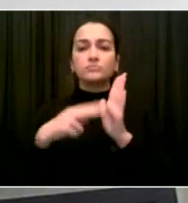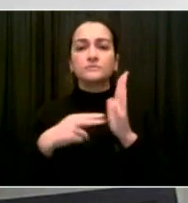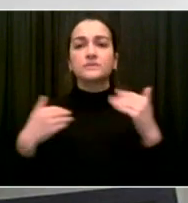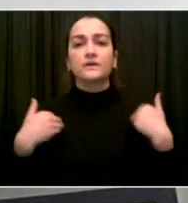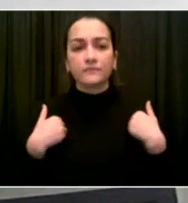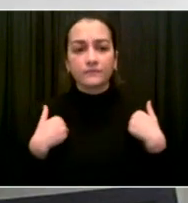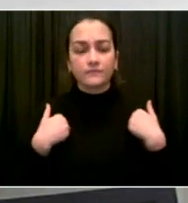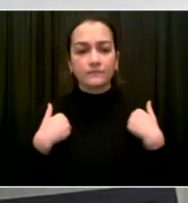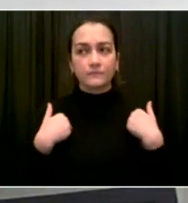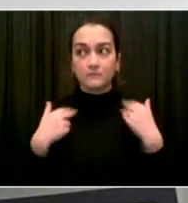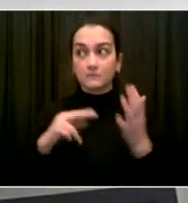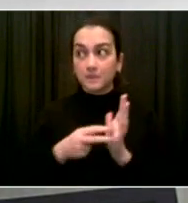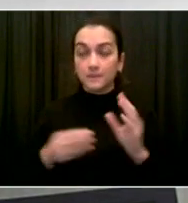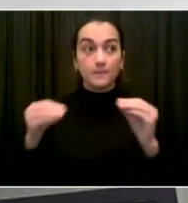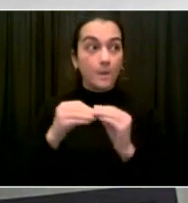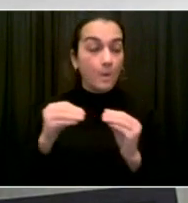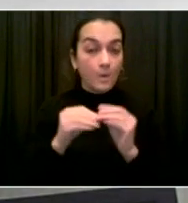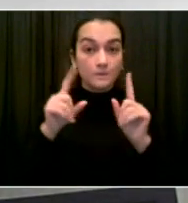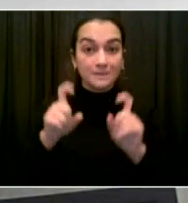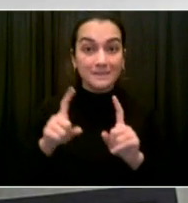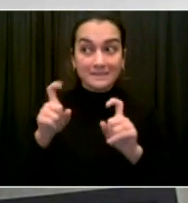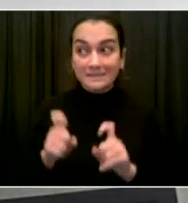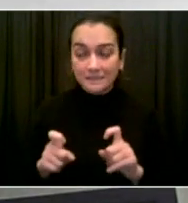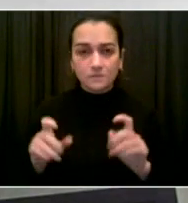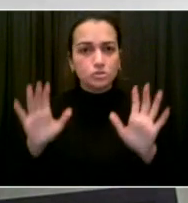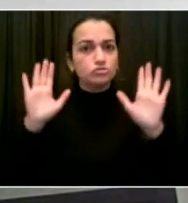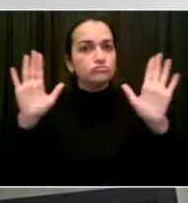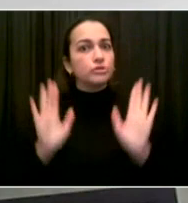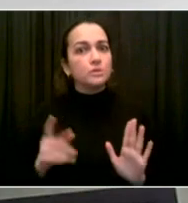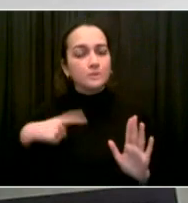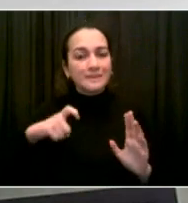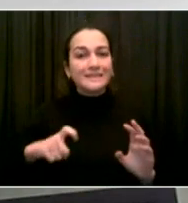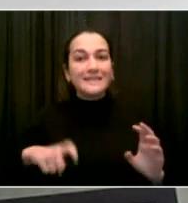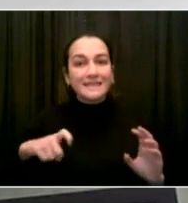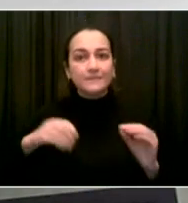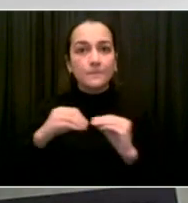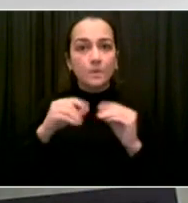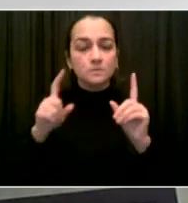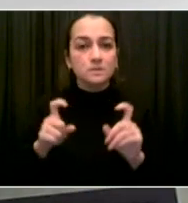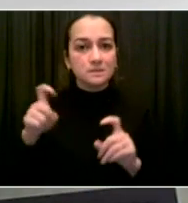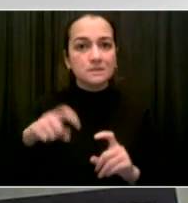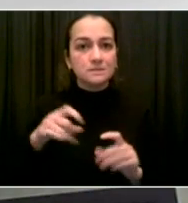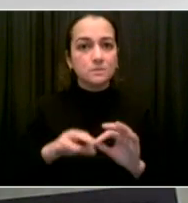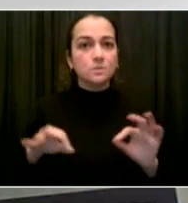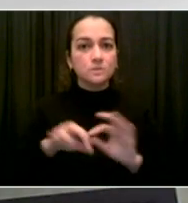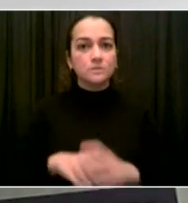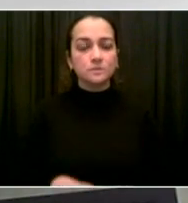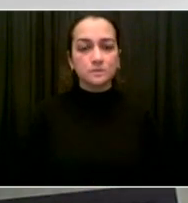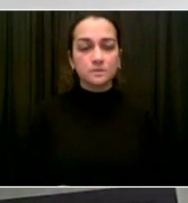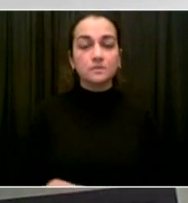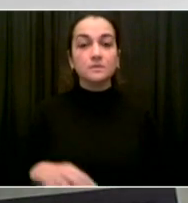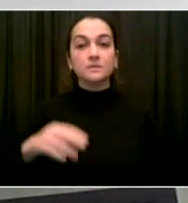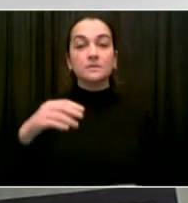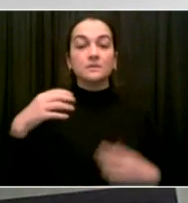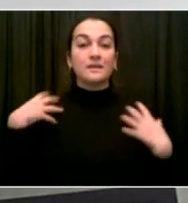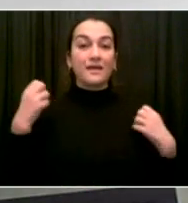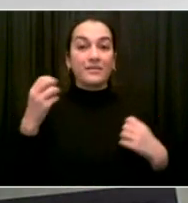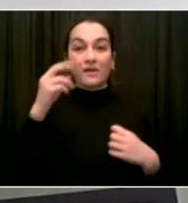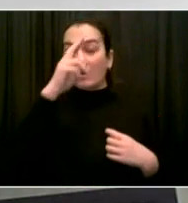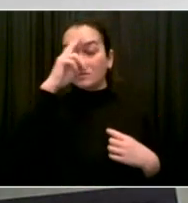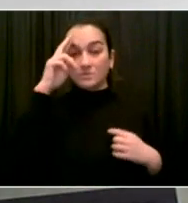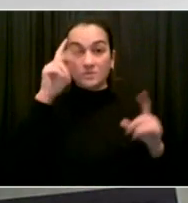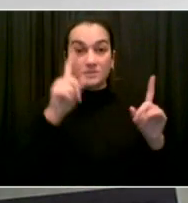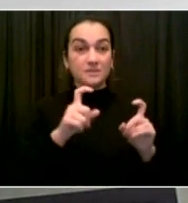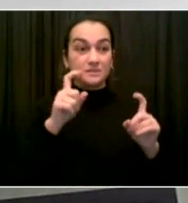need tests, but we don't have the capability for guaranteeing those sites or